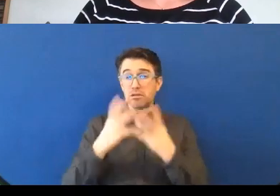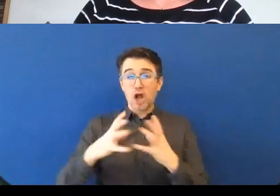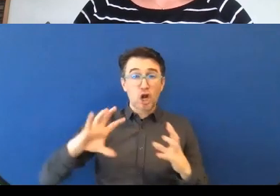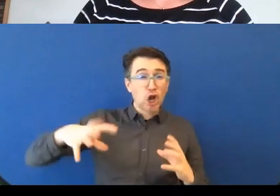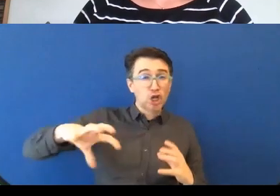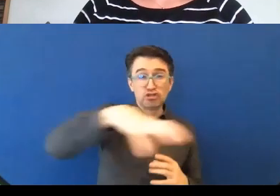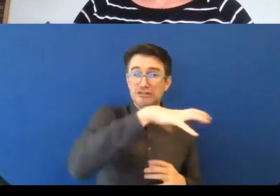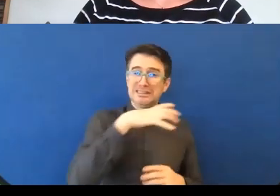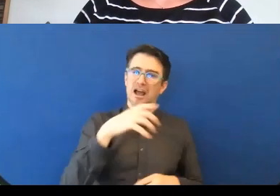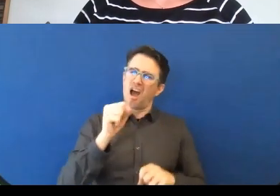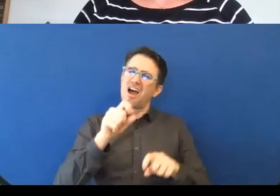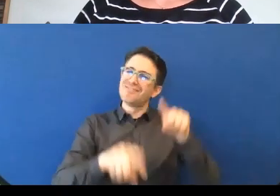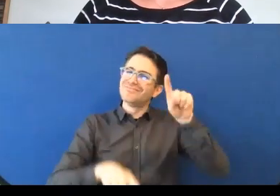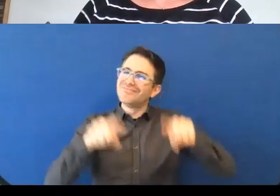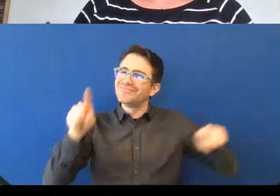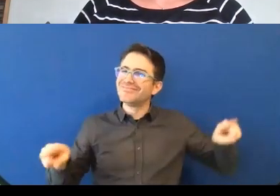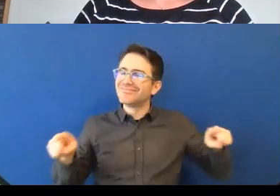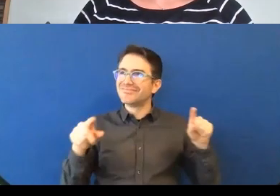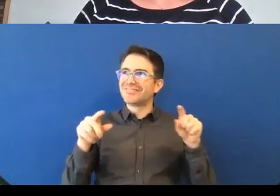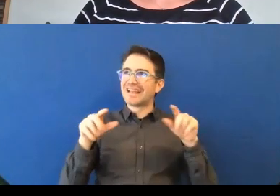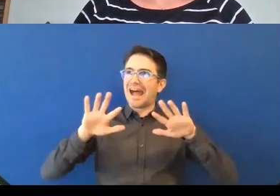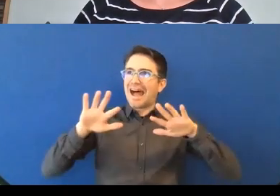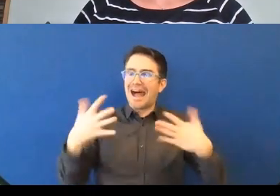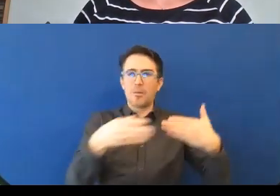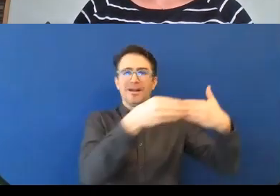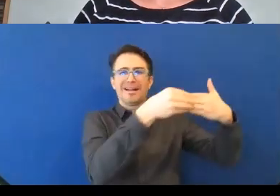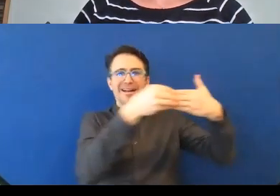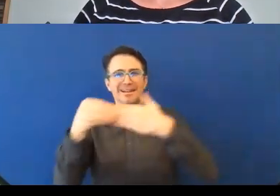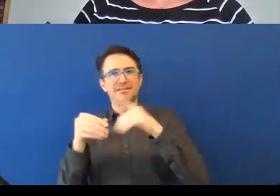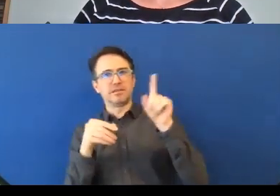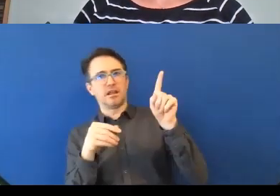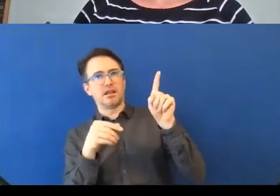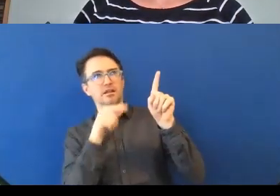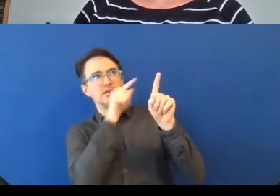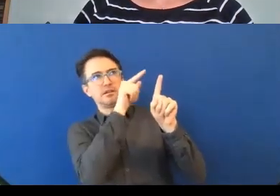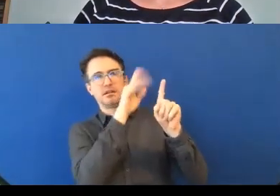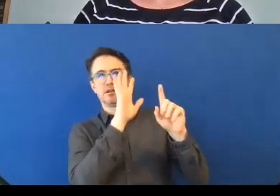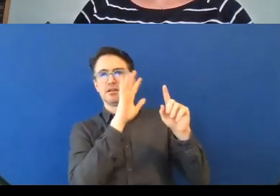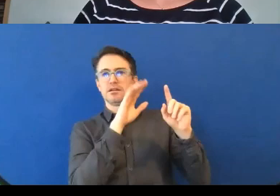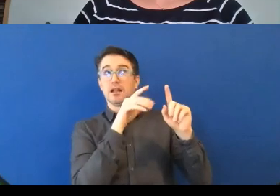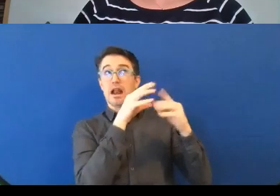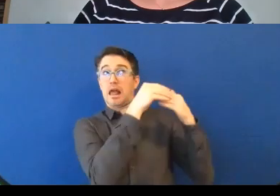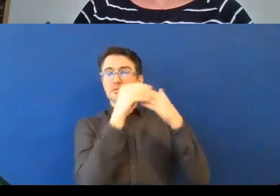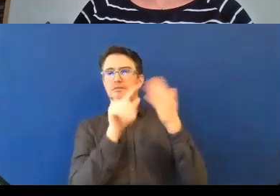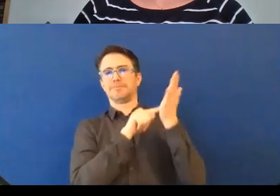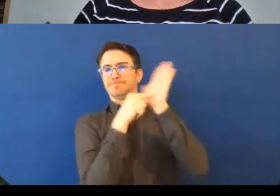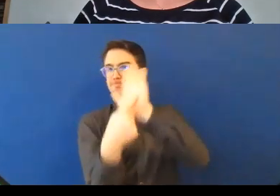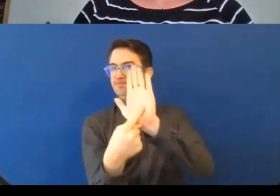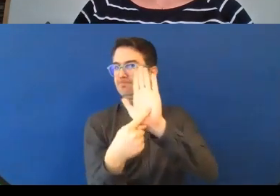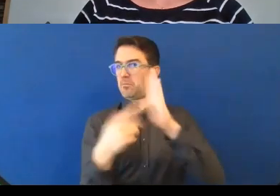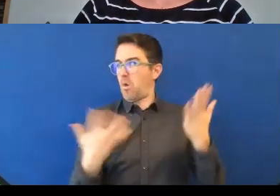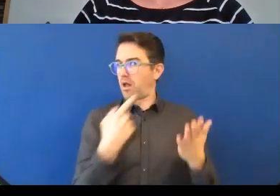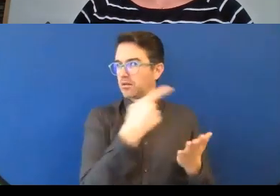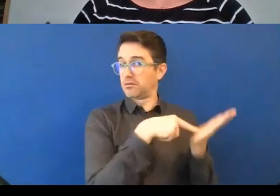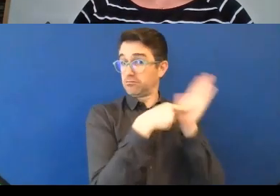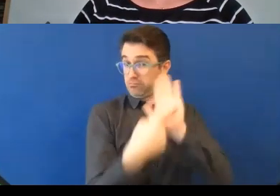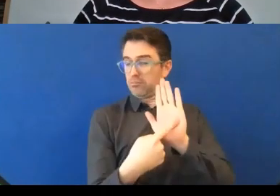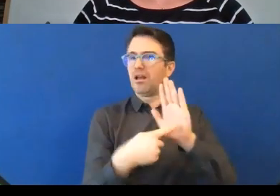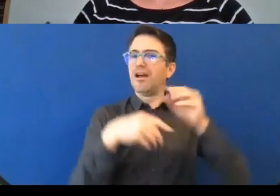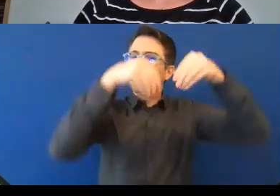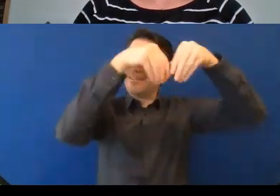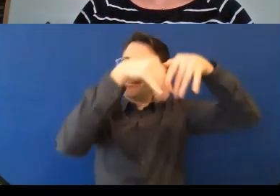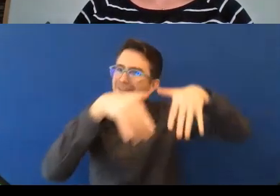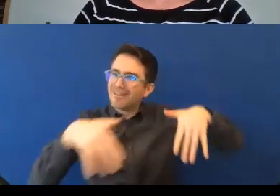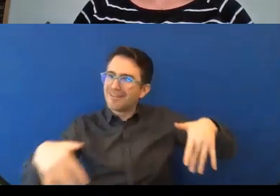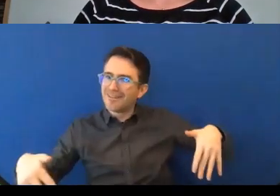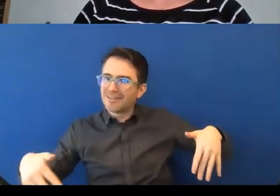you know, getting, you know, people to come and talk about their conditions, having, you know, those role models active and